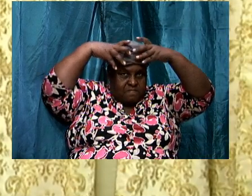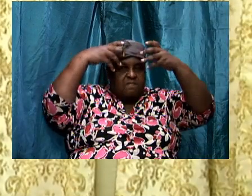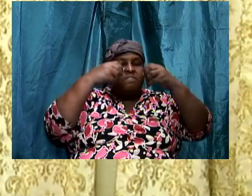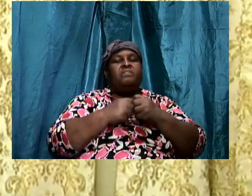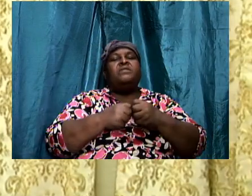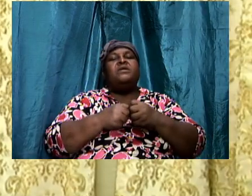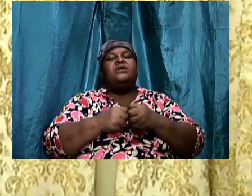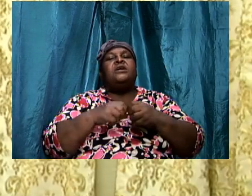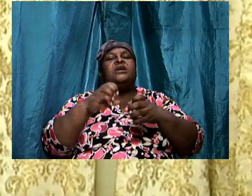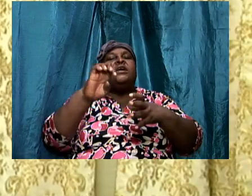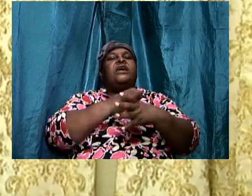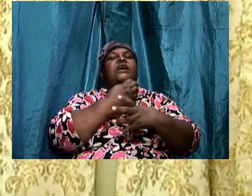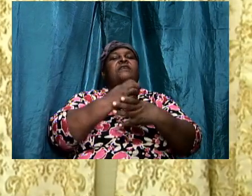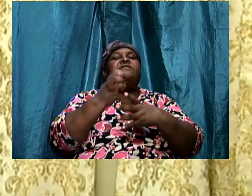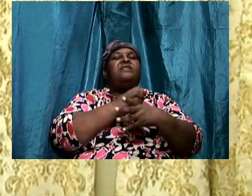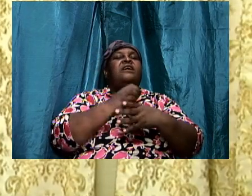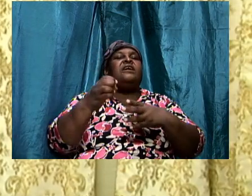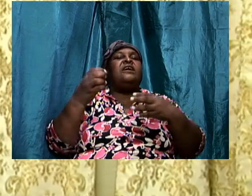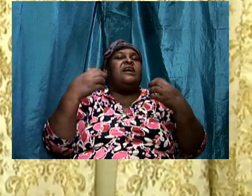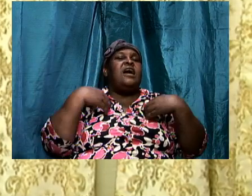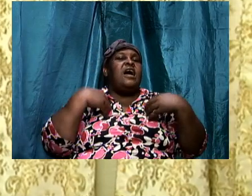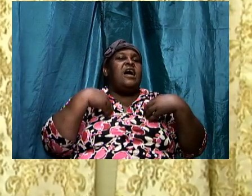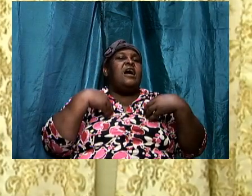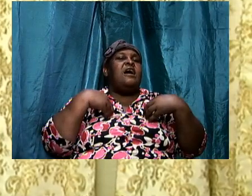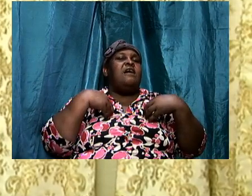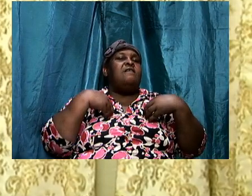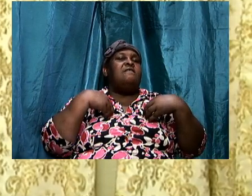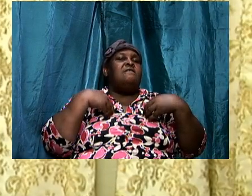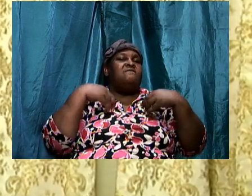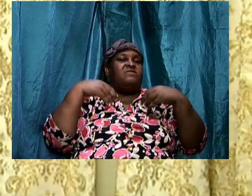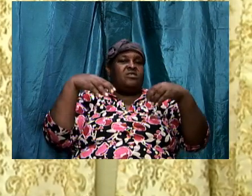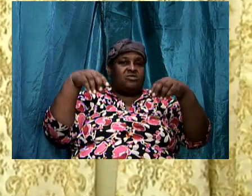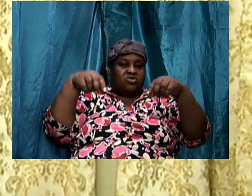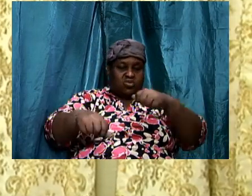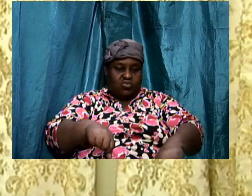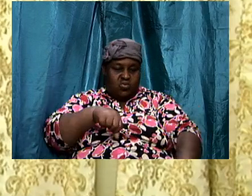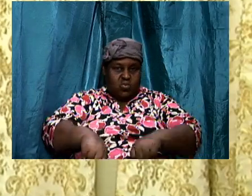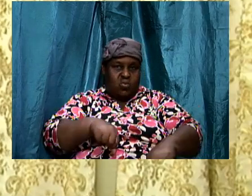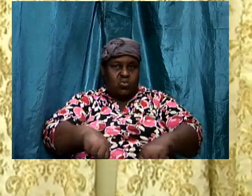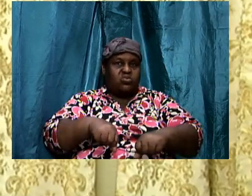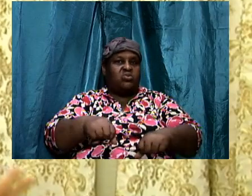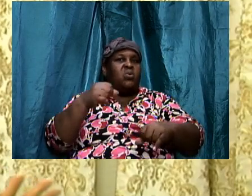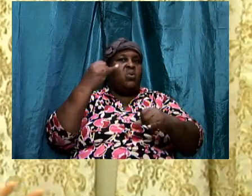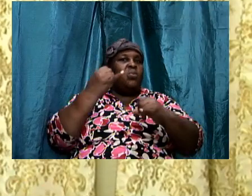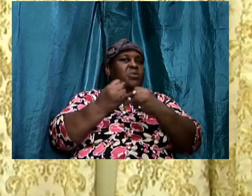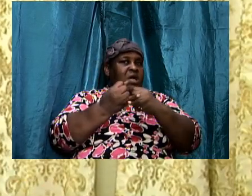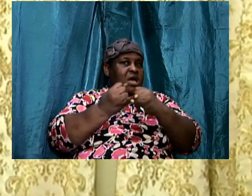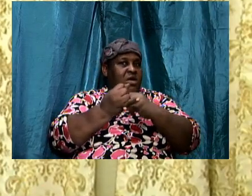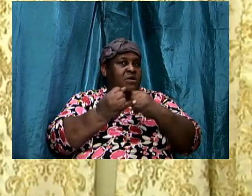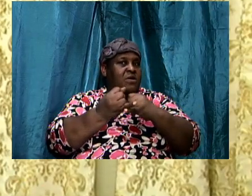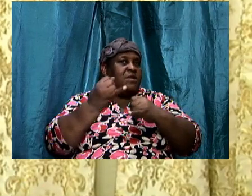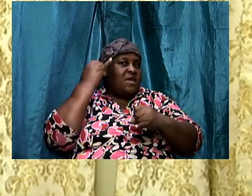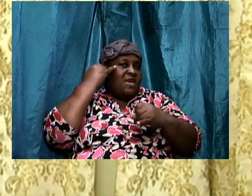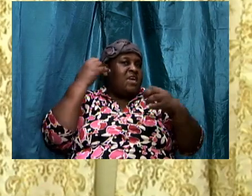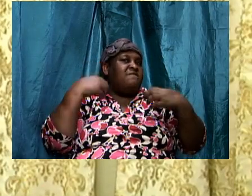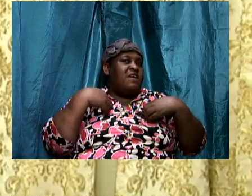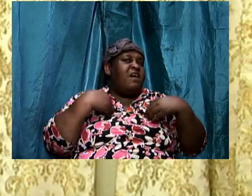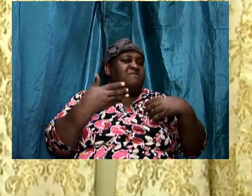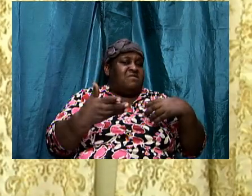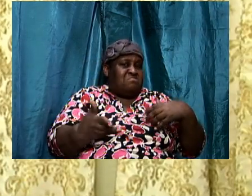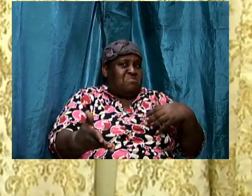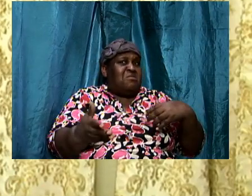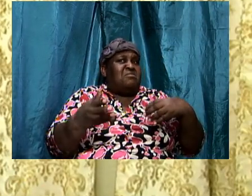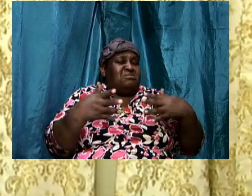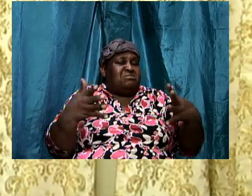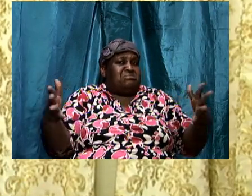those powerful shoes with iron tips and so if they have these things the iron